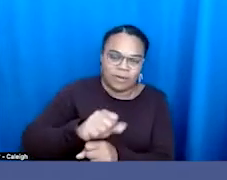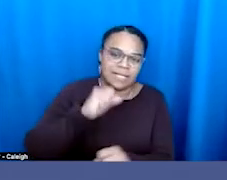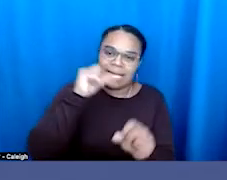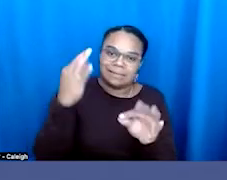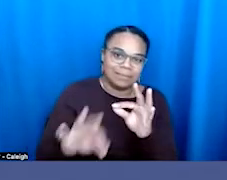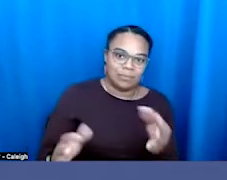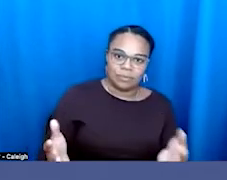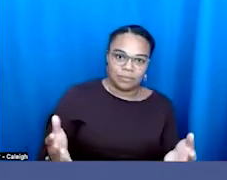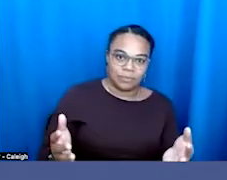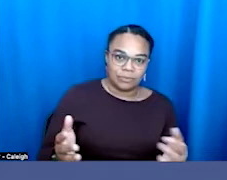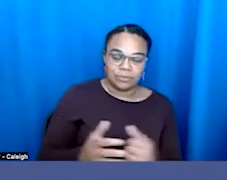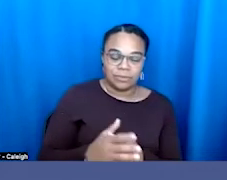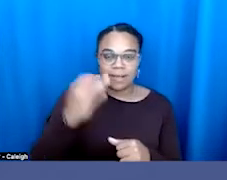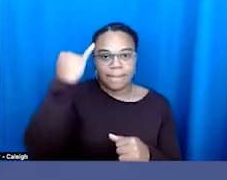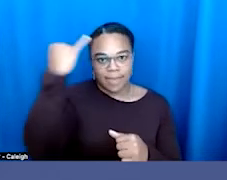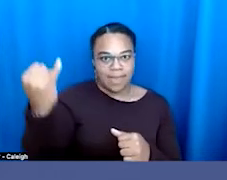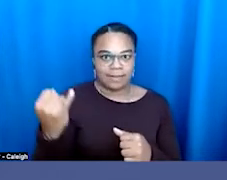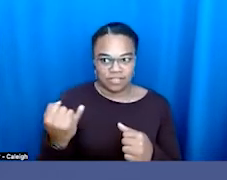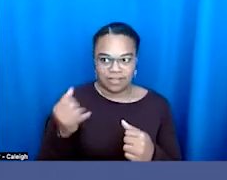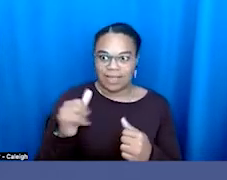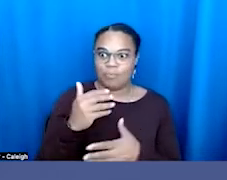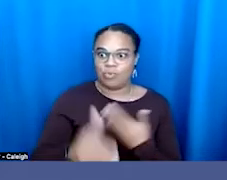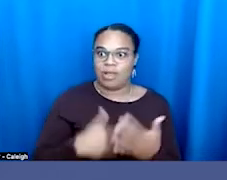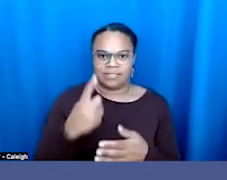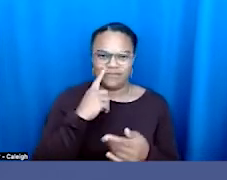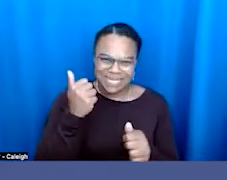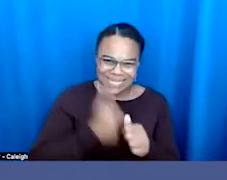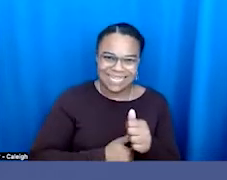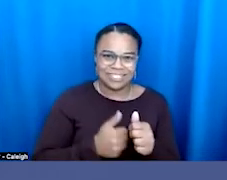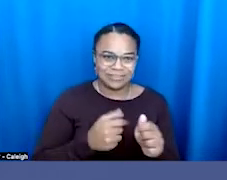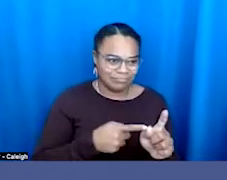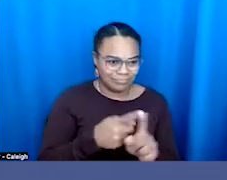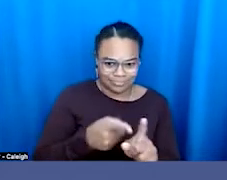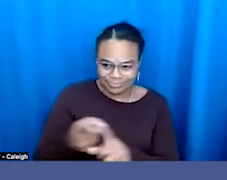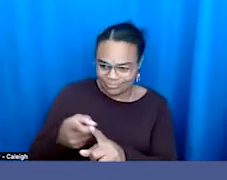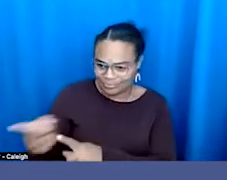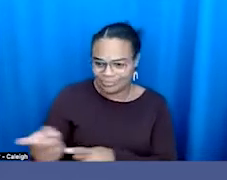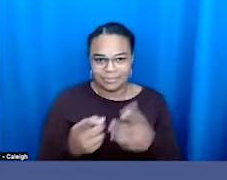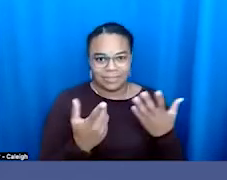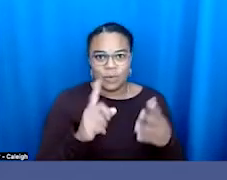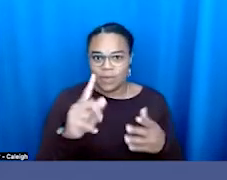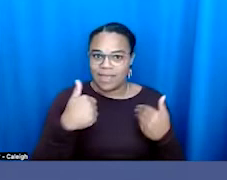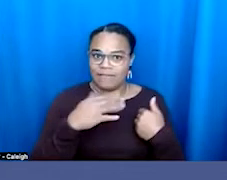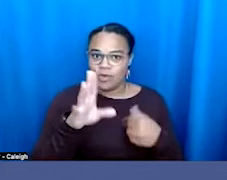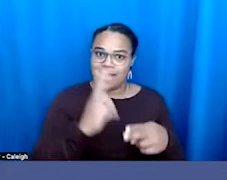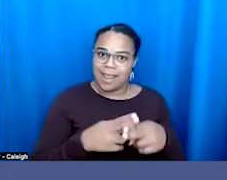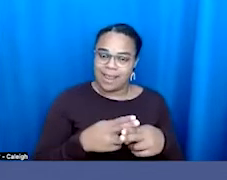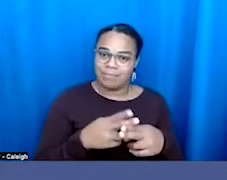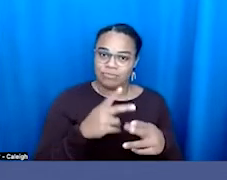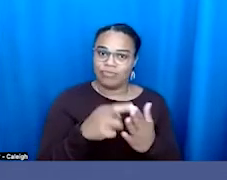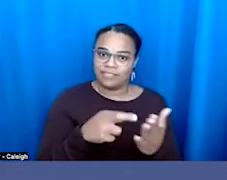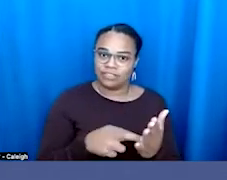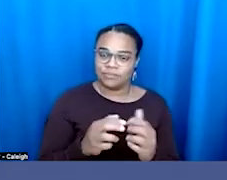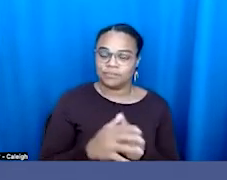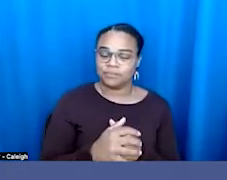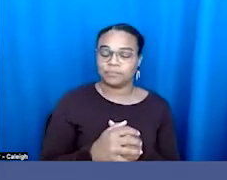So imagine doing that with all these different places where your name is registered. Um, and every single place